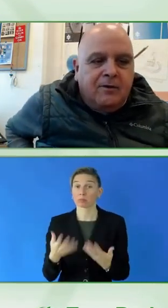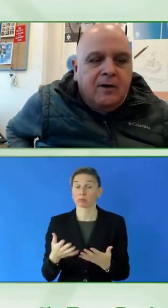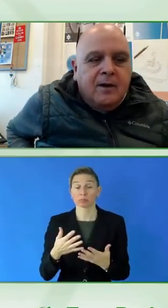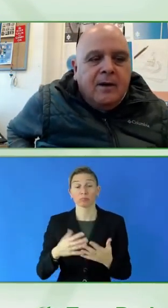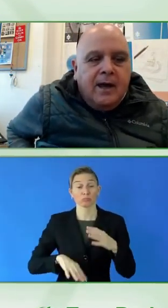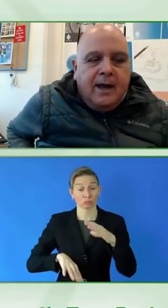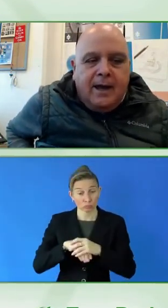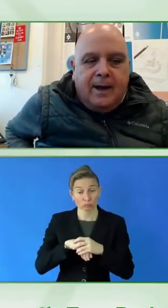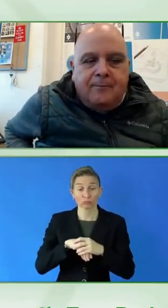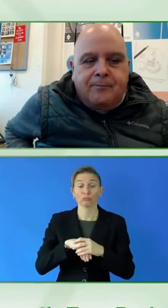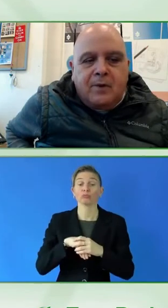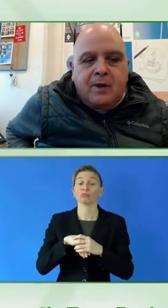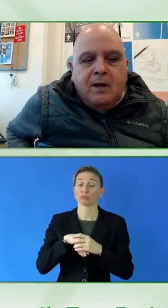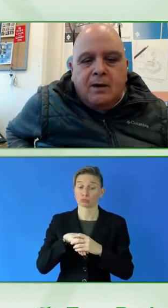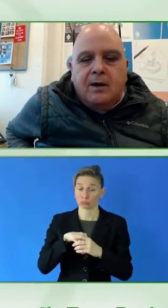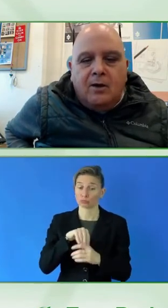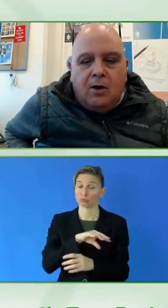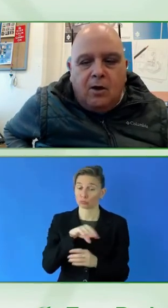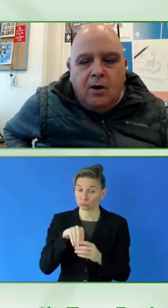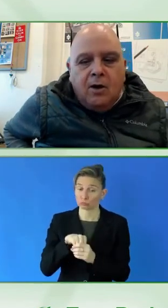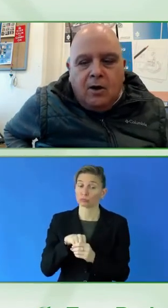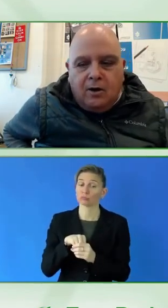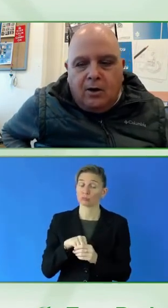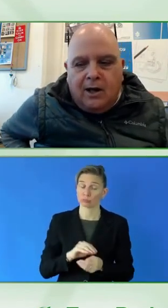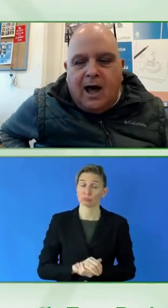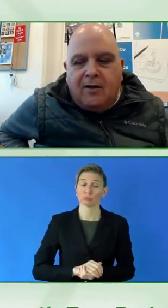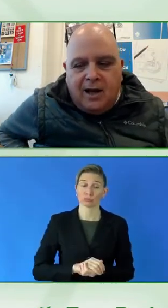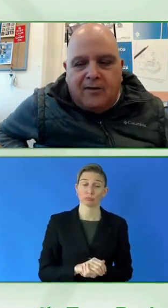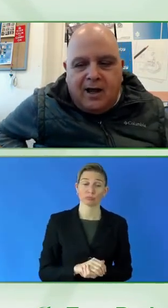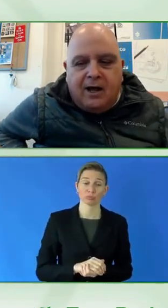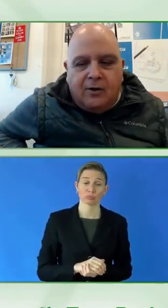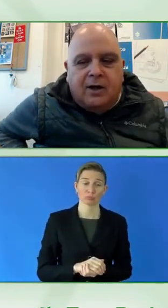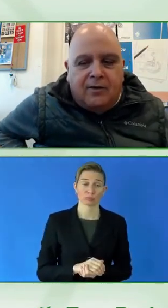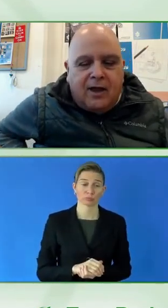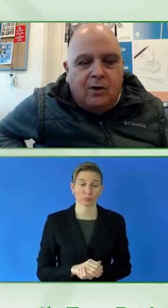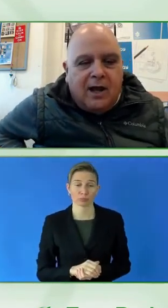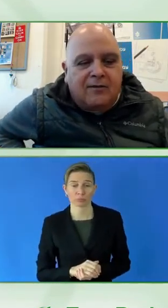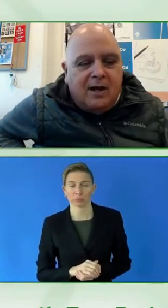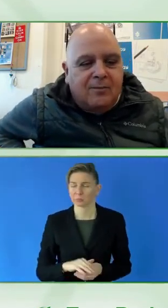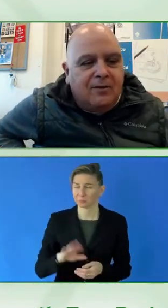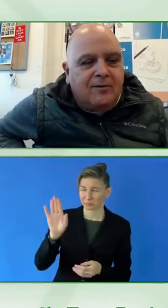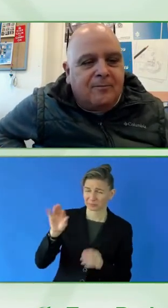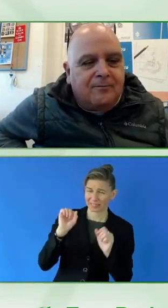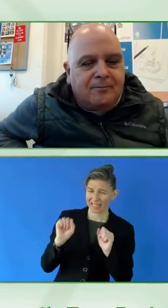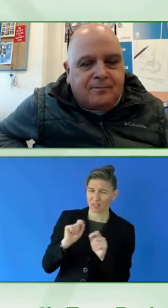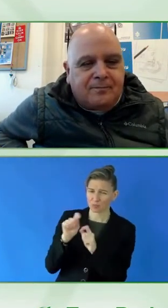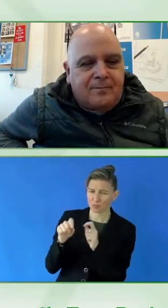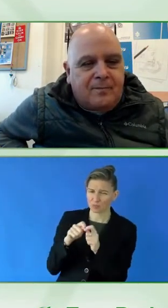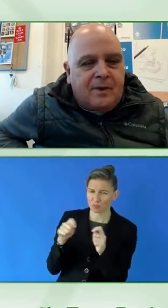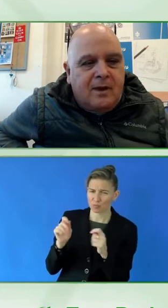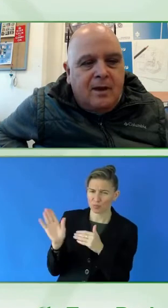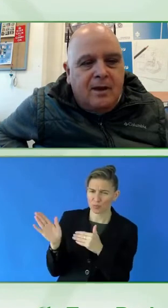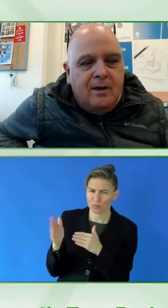disabilities. You could just wrap it up. very close. Last slide. Okay. Thank you. Last slide, please.